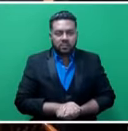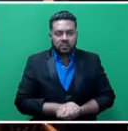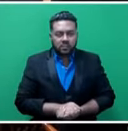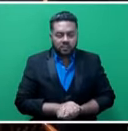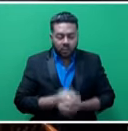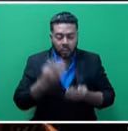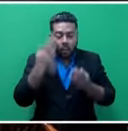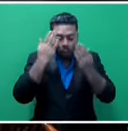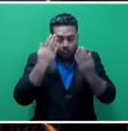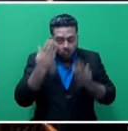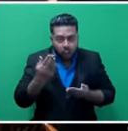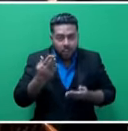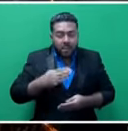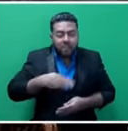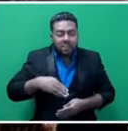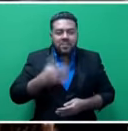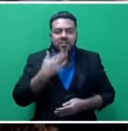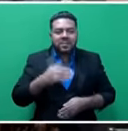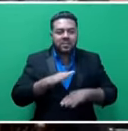Honourable members, please be seated.